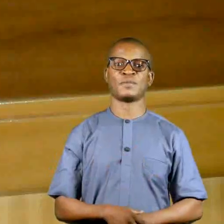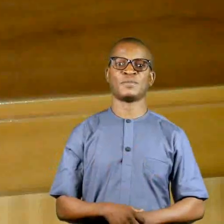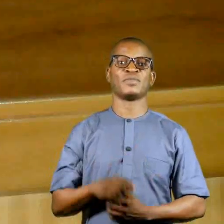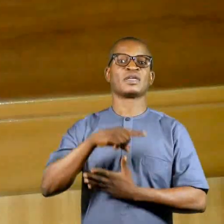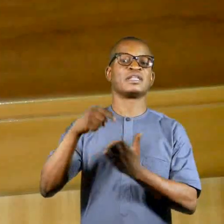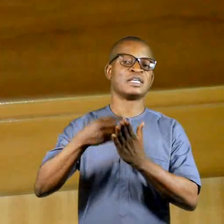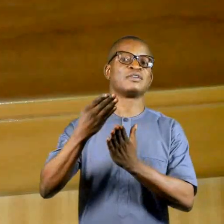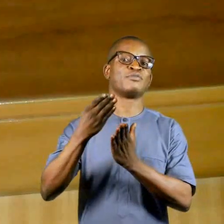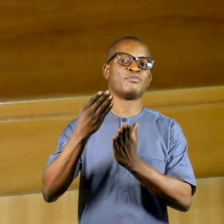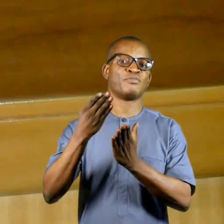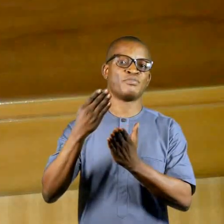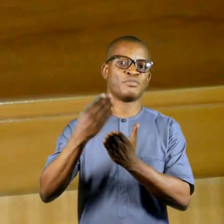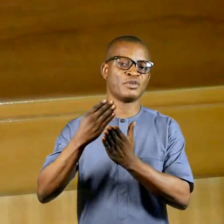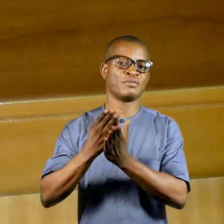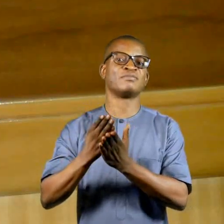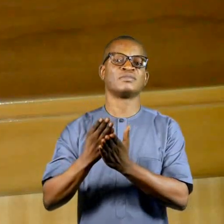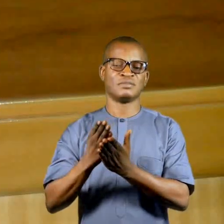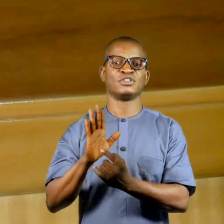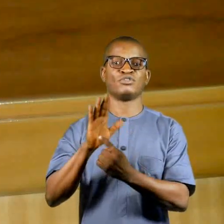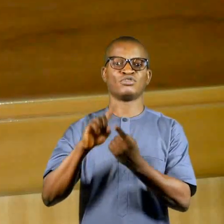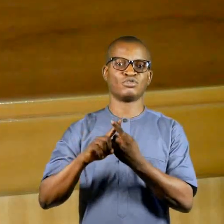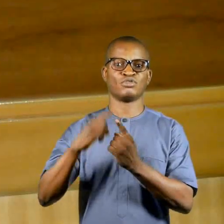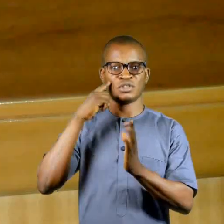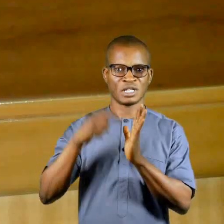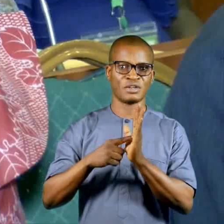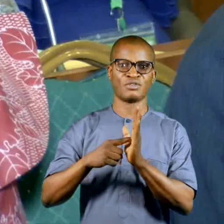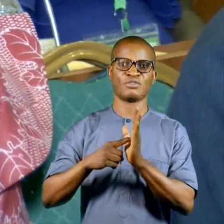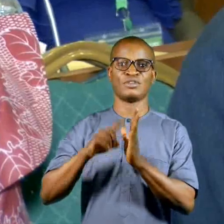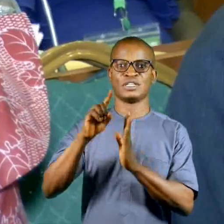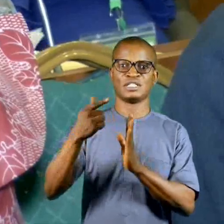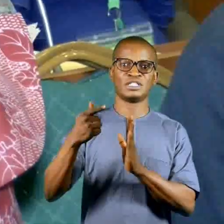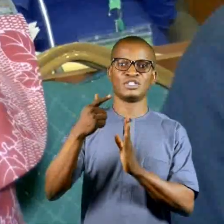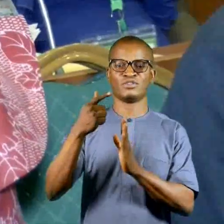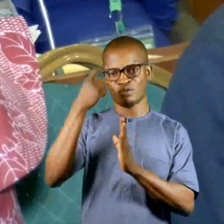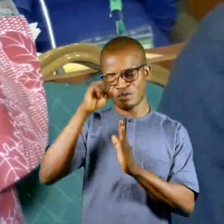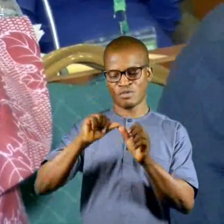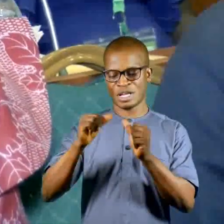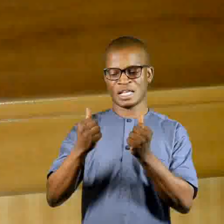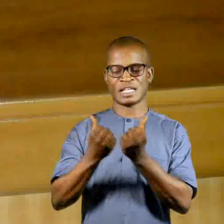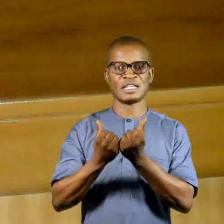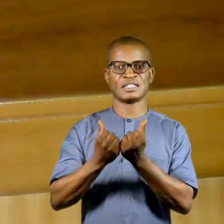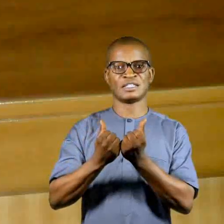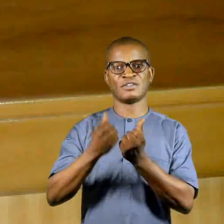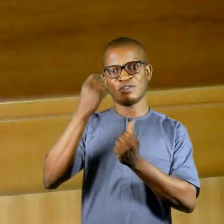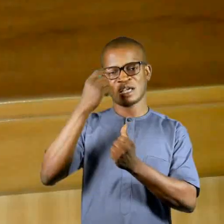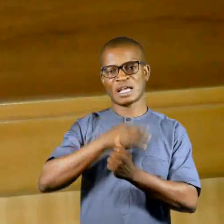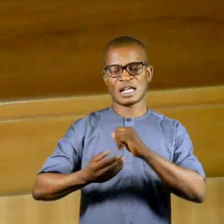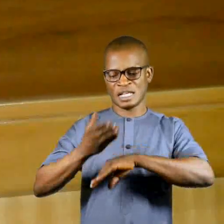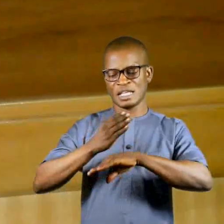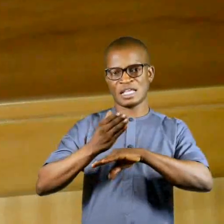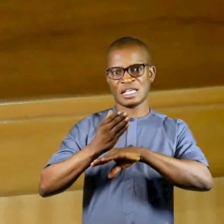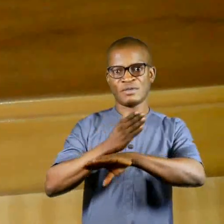This bill seeks to review the mode of appointing the DG for the agency and include the